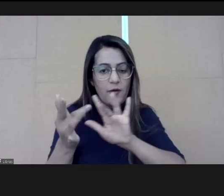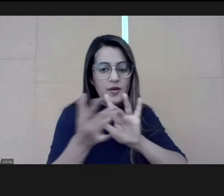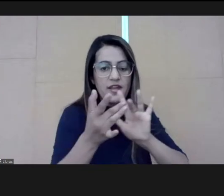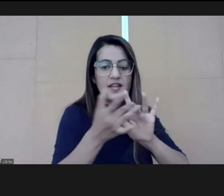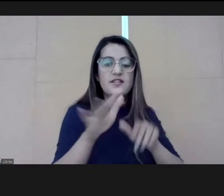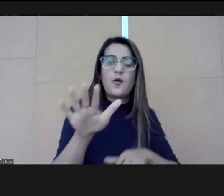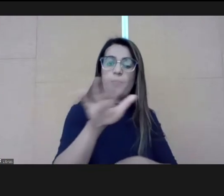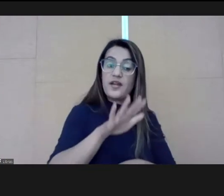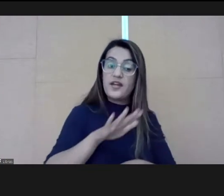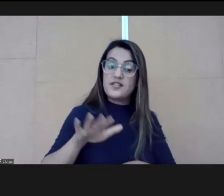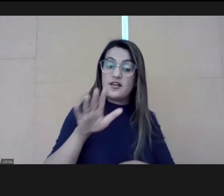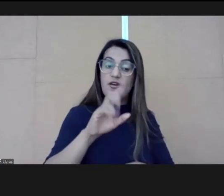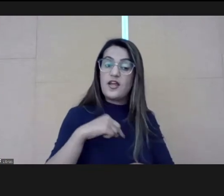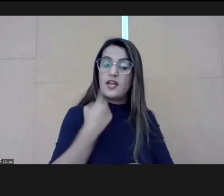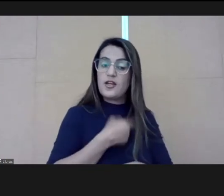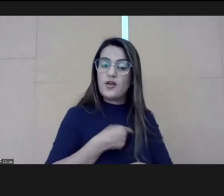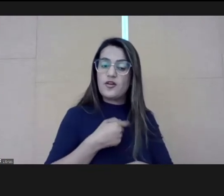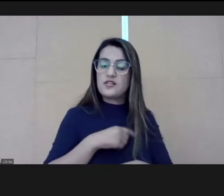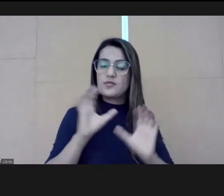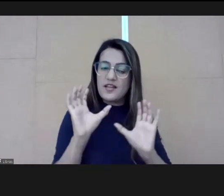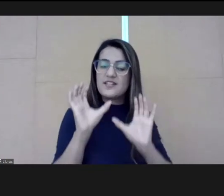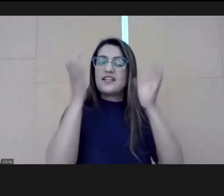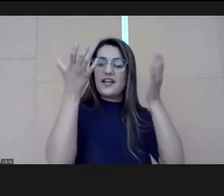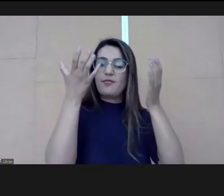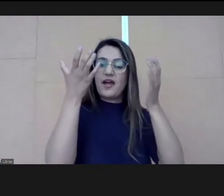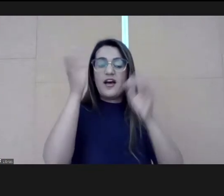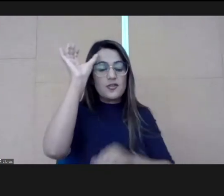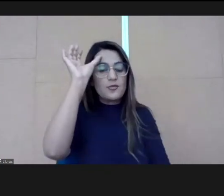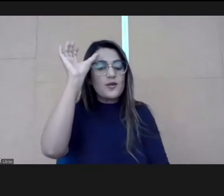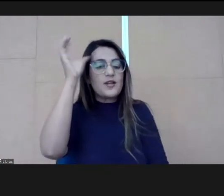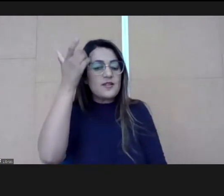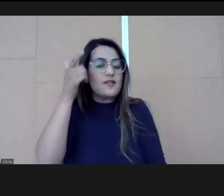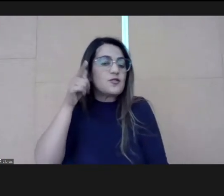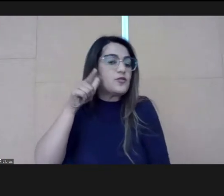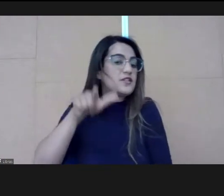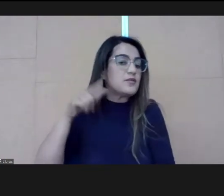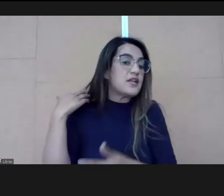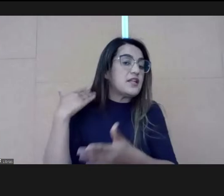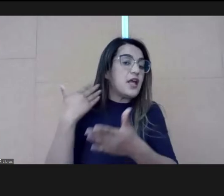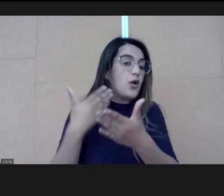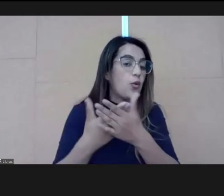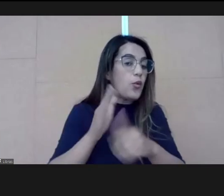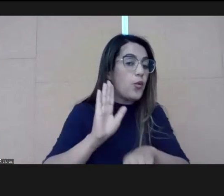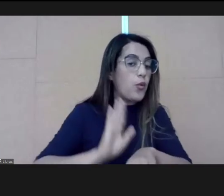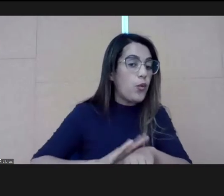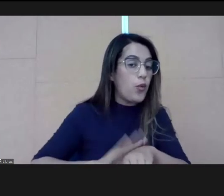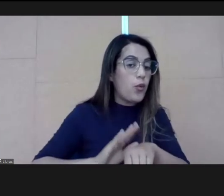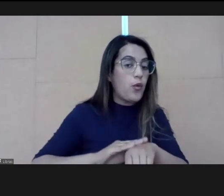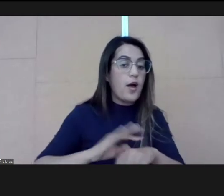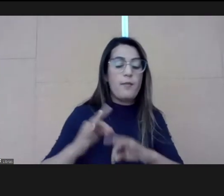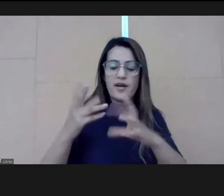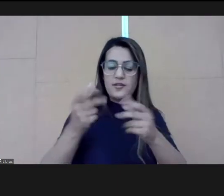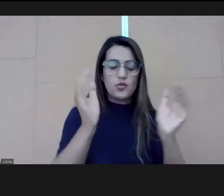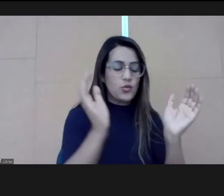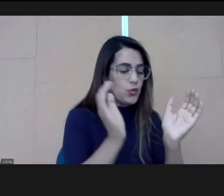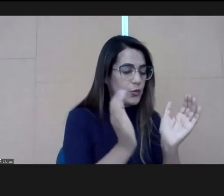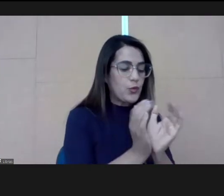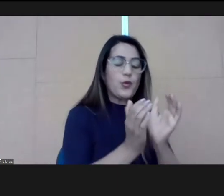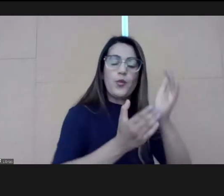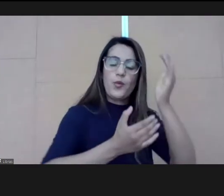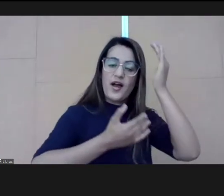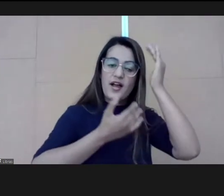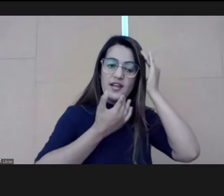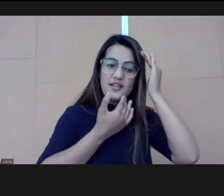lots of connections and network in this area. So, we need to celebrate a lot with the results we've achieved.